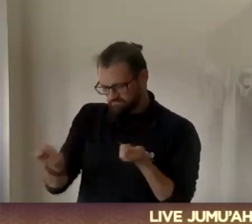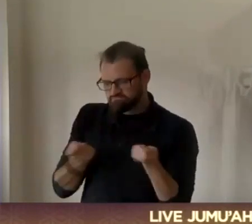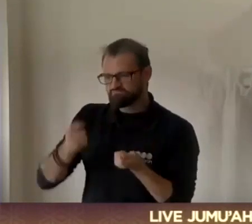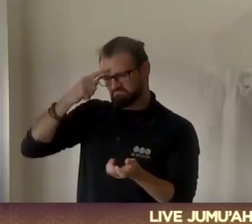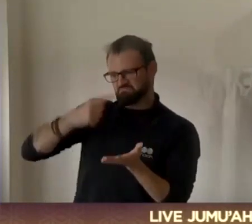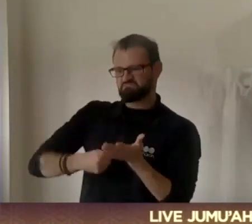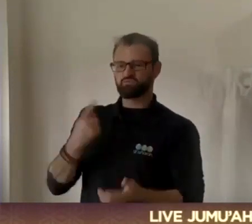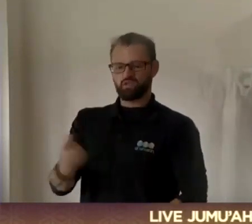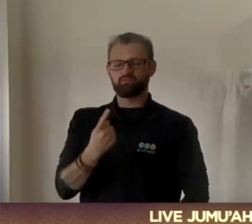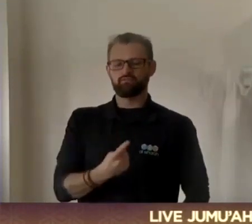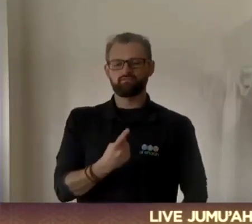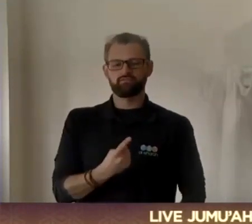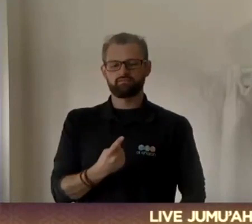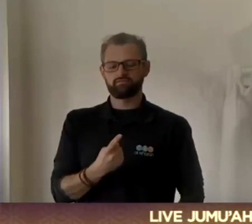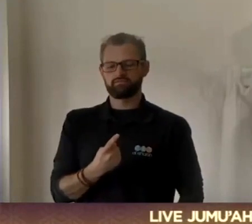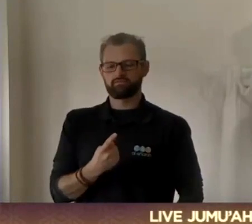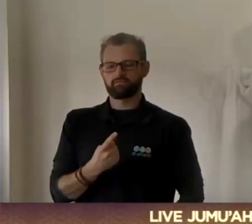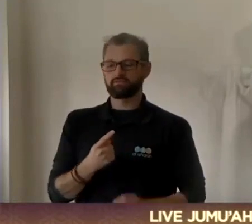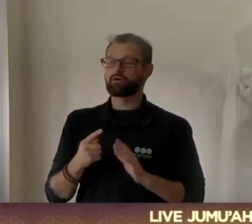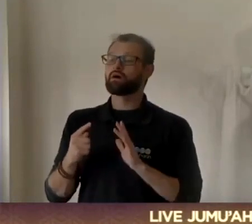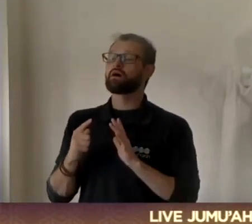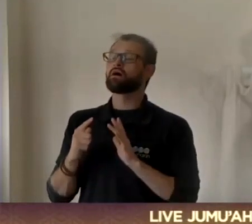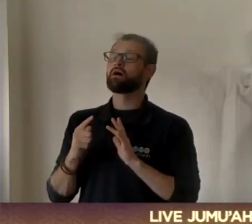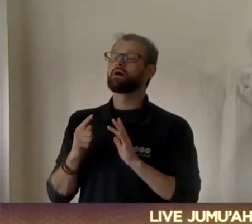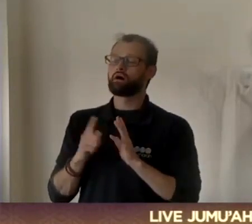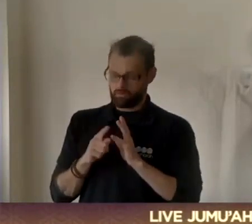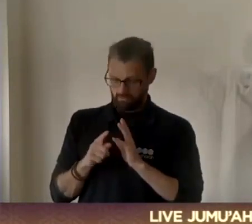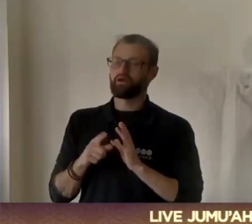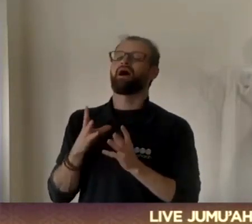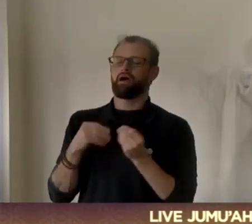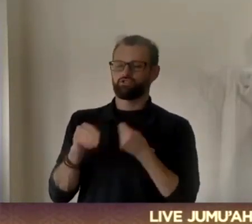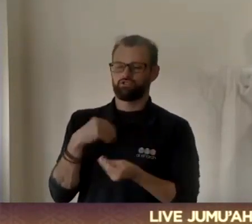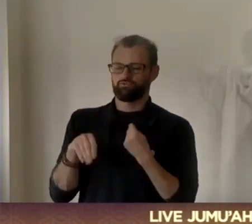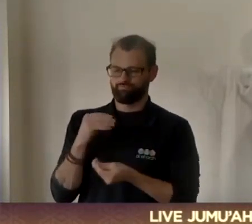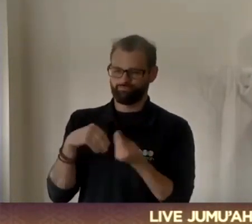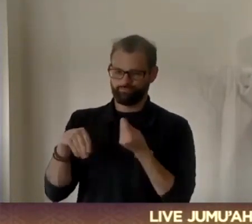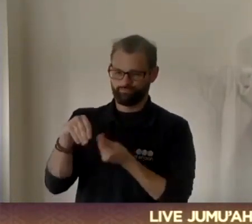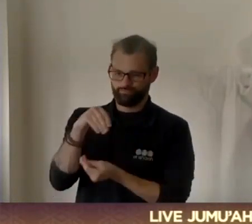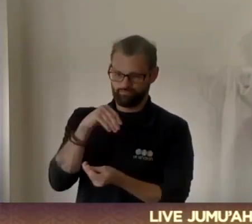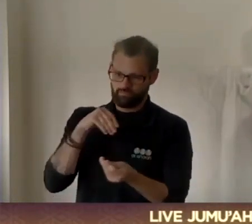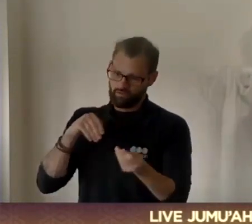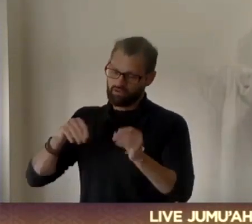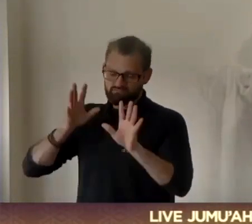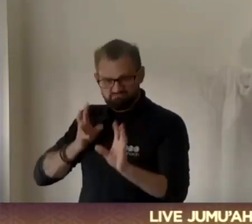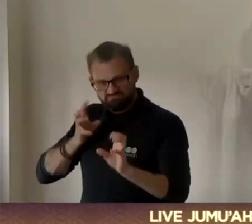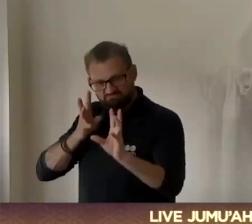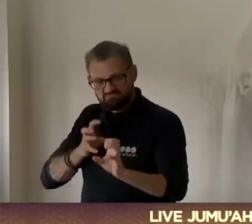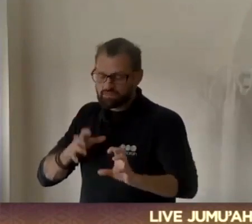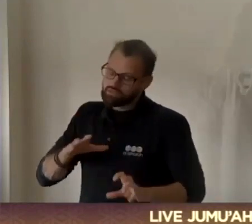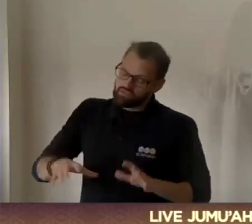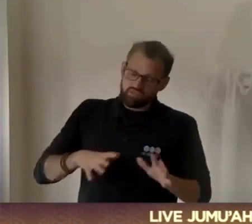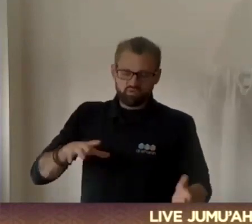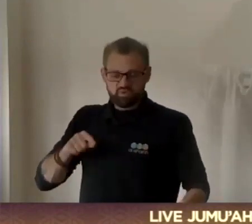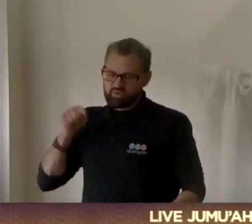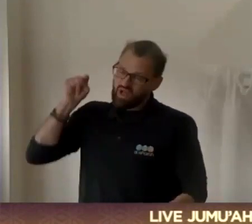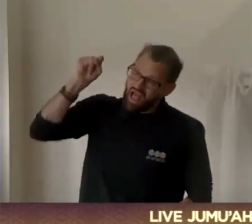the last thing that I'd like to mention is hajj, the pilgrimage, the sacrifice, the struggle for the